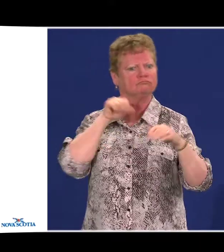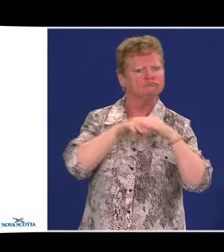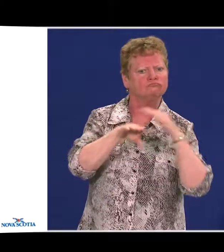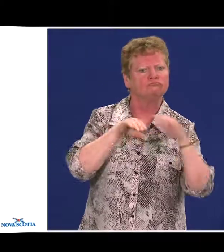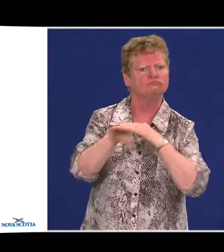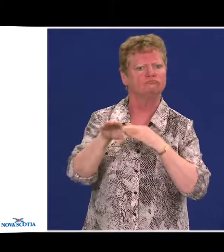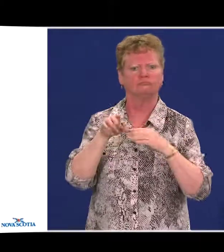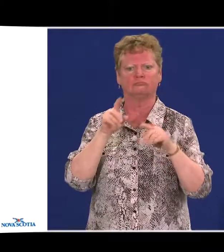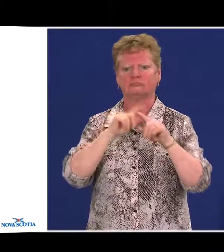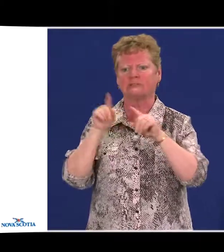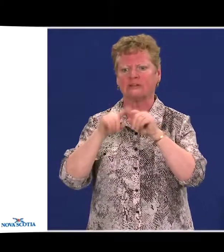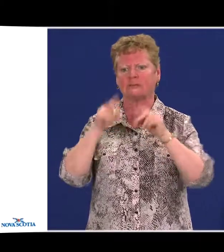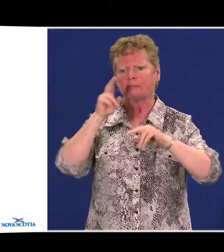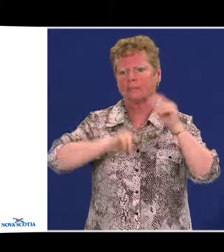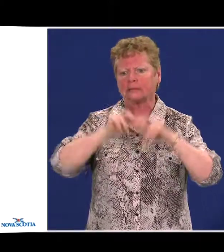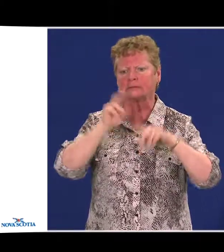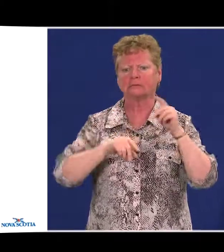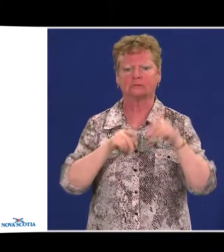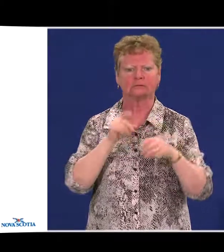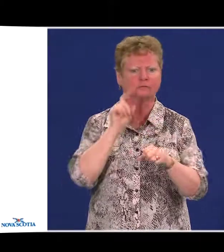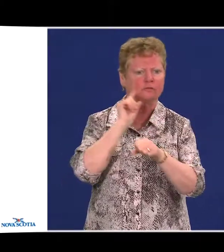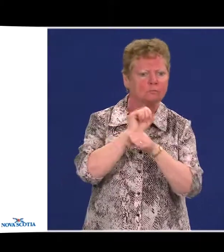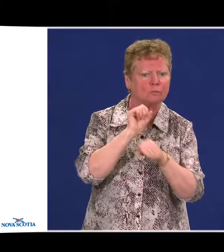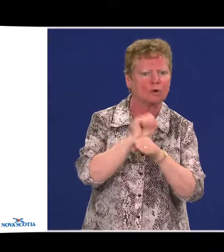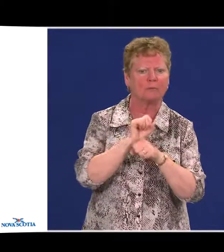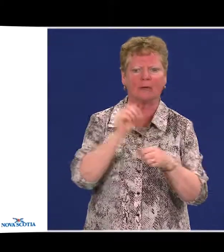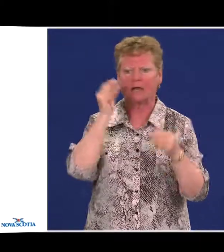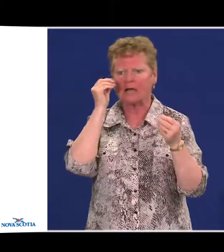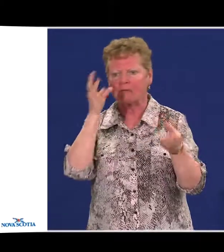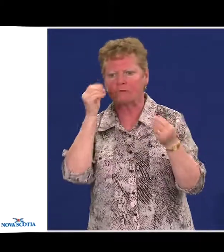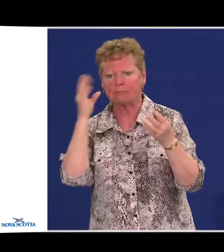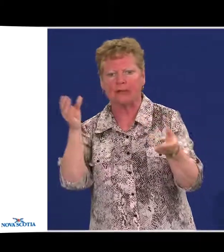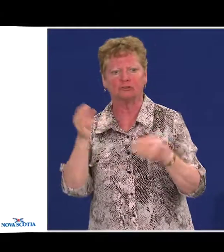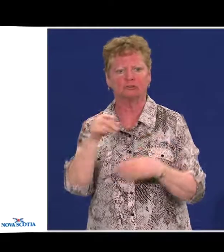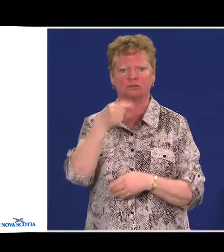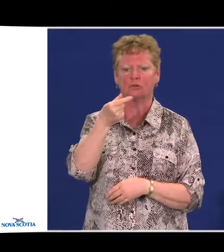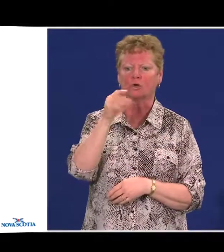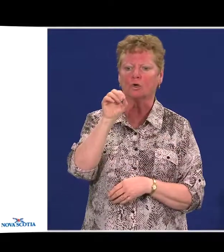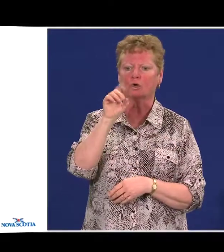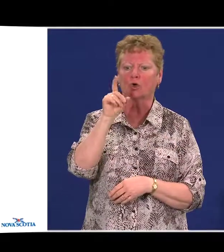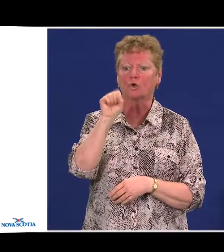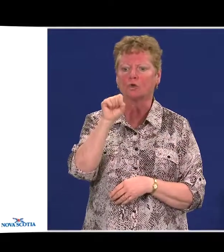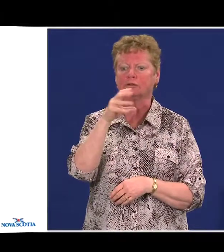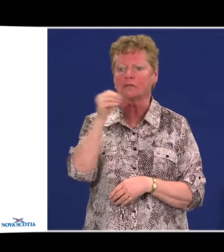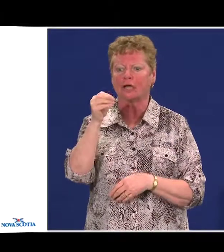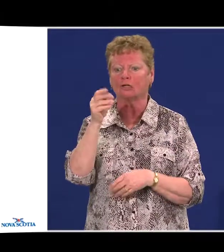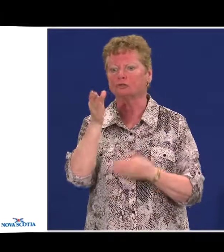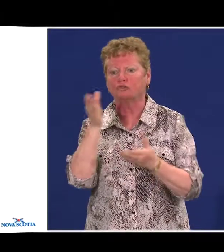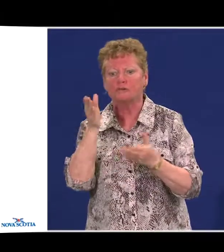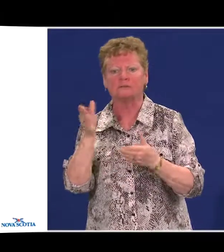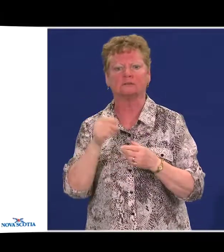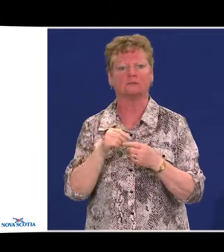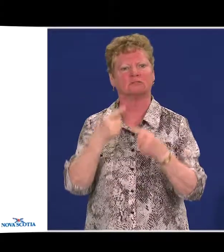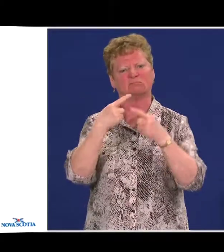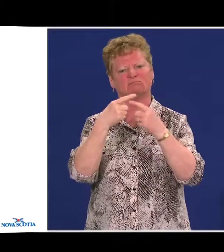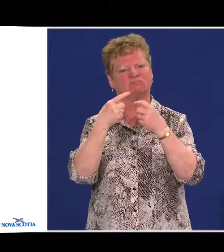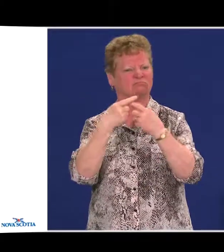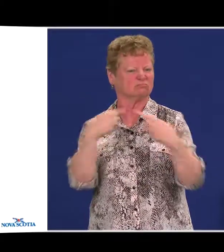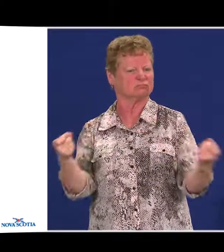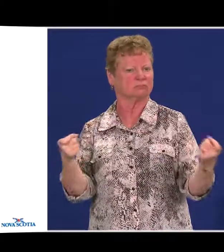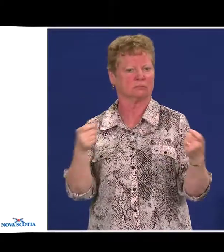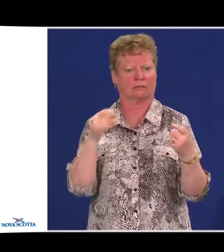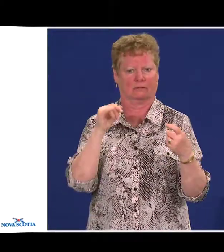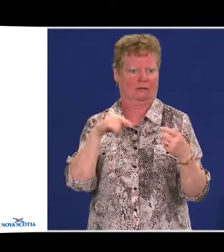services, employment, information, and other functions that are generally available